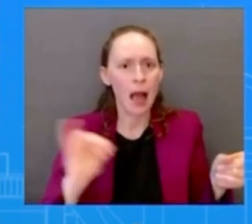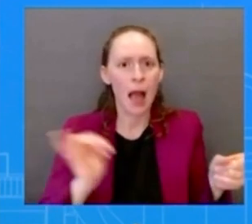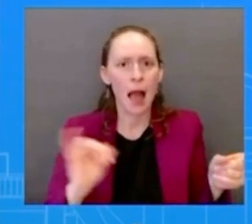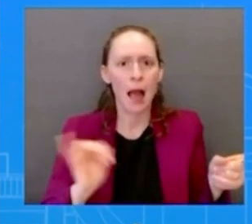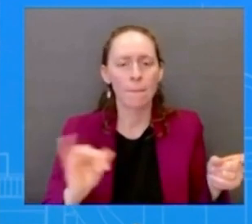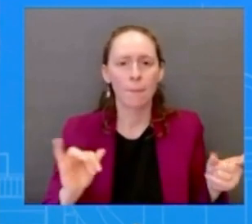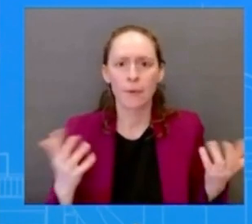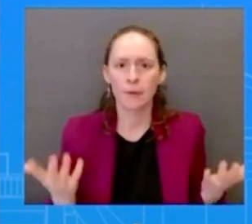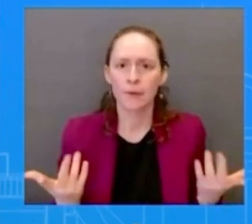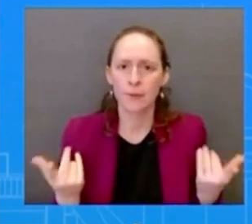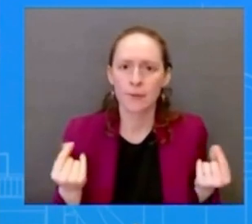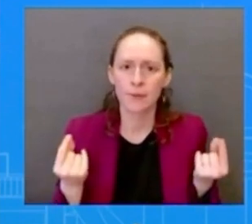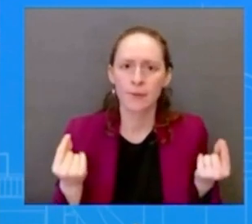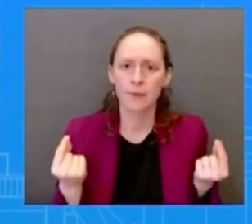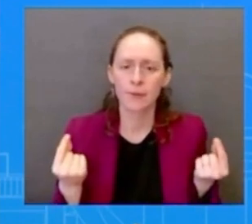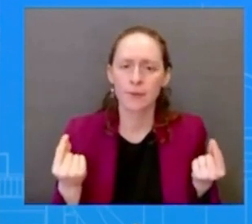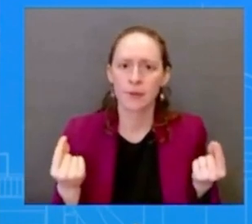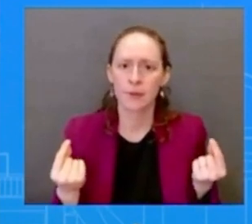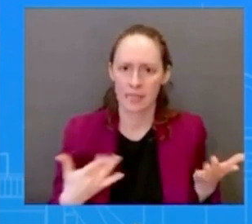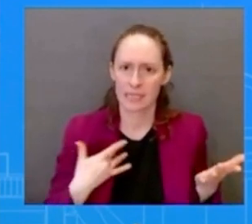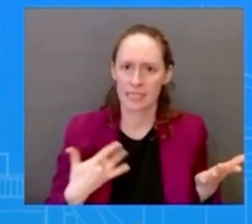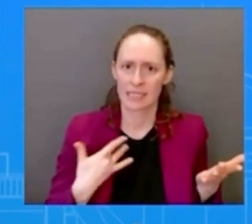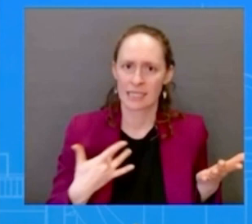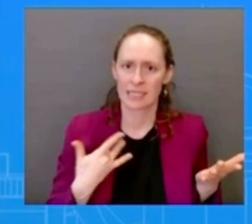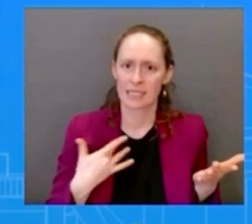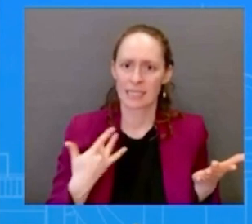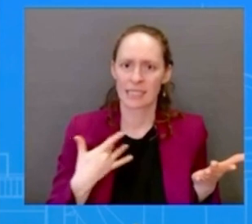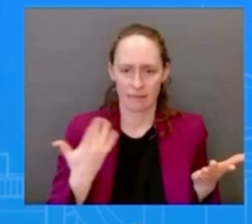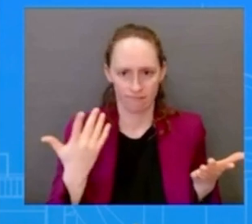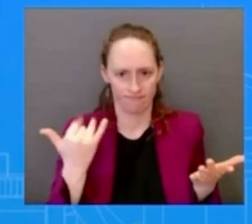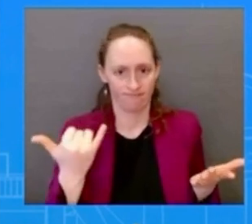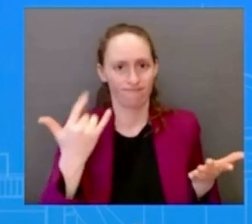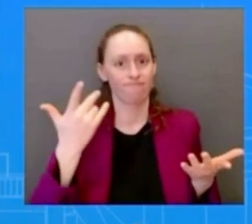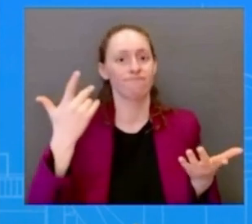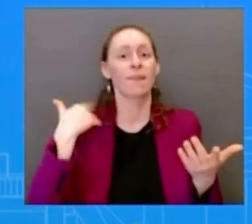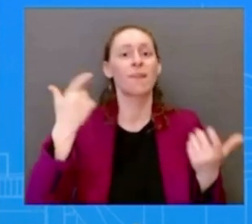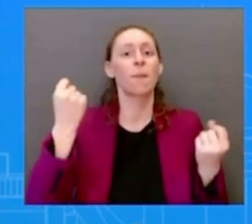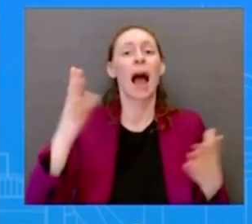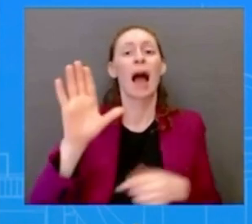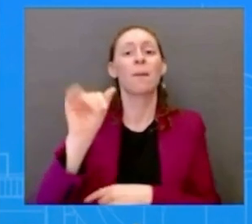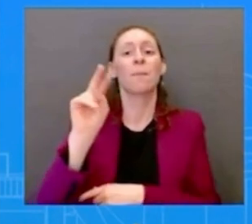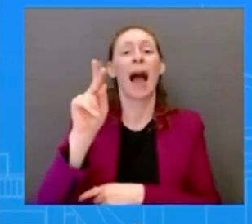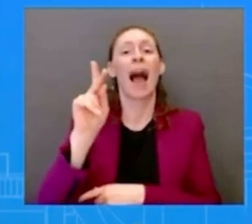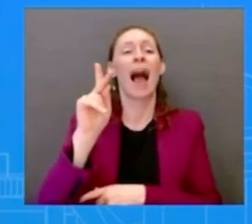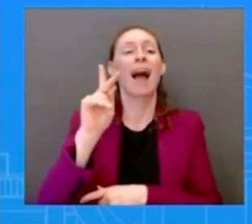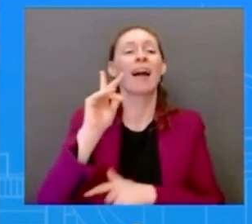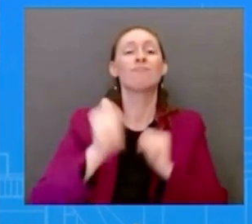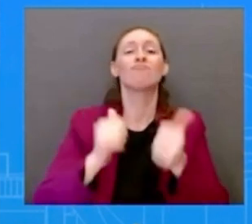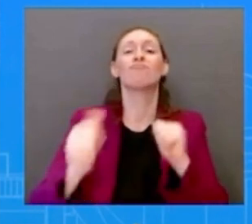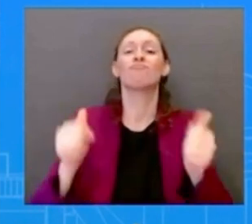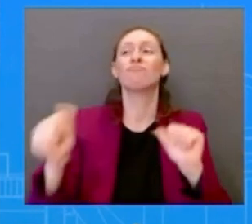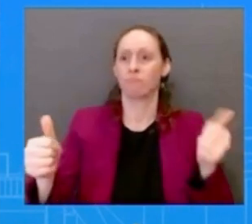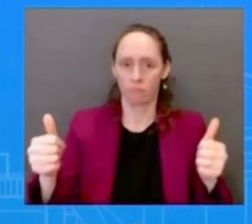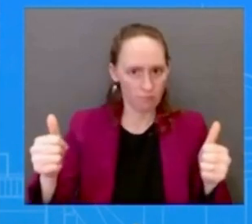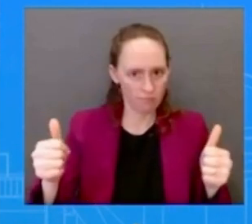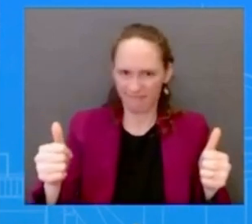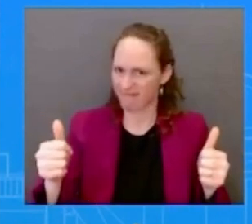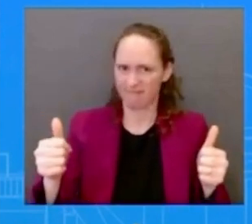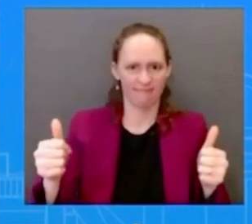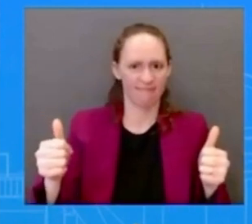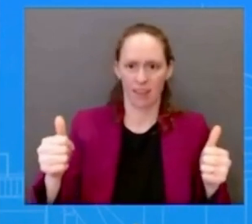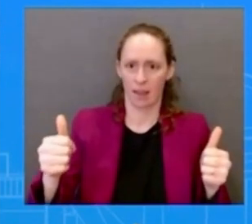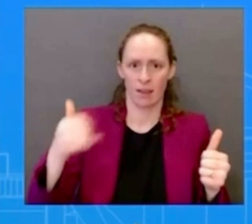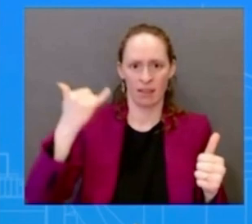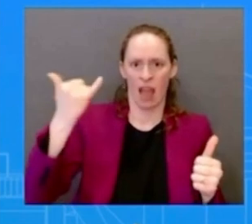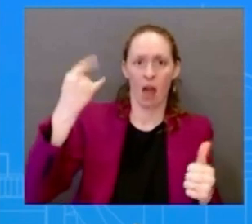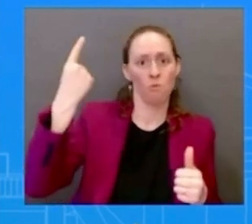stepping in to aid credit swiss you know would you have concerns about that on a global scale if you start to see this